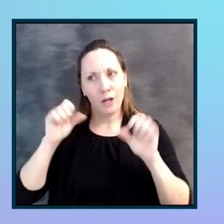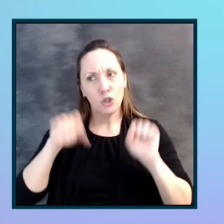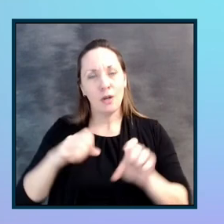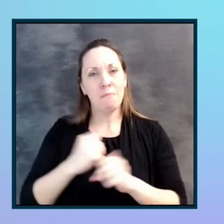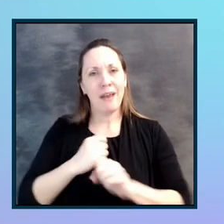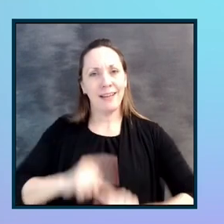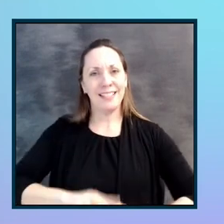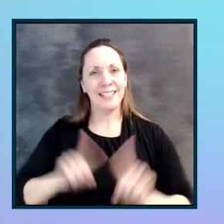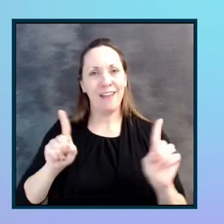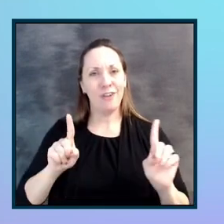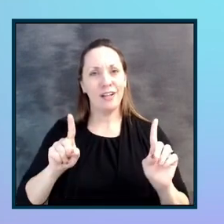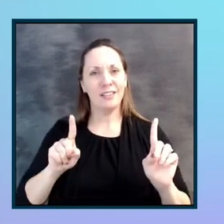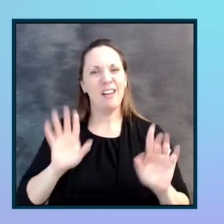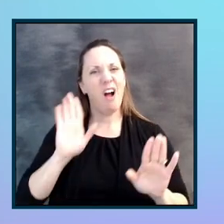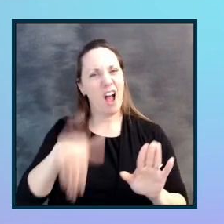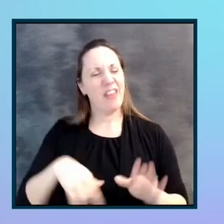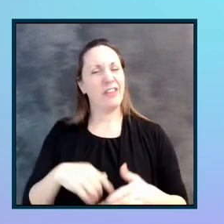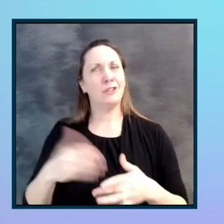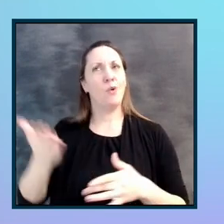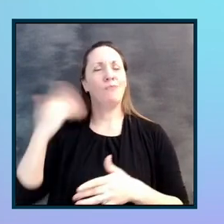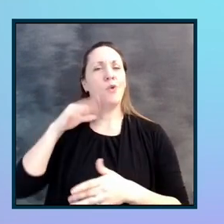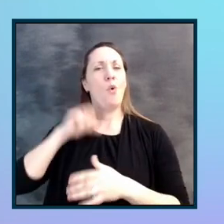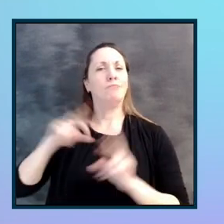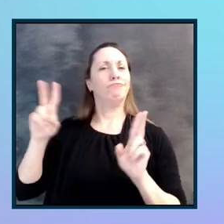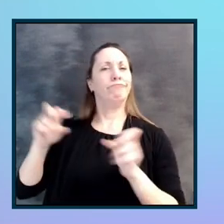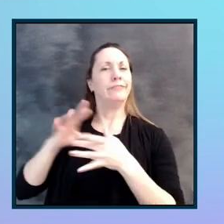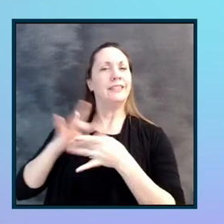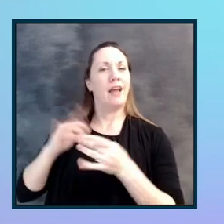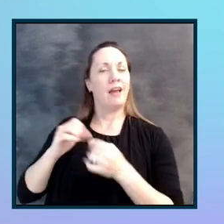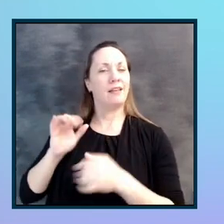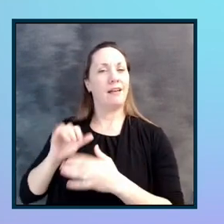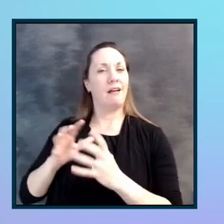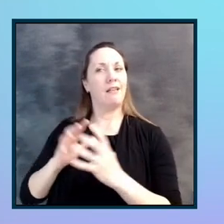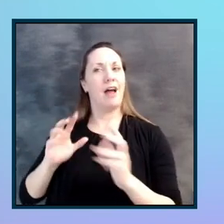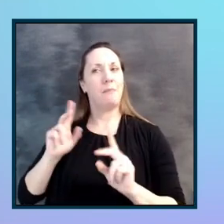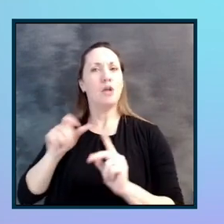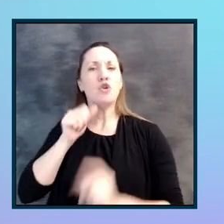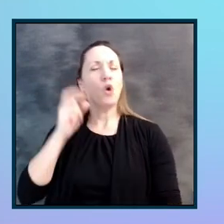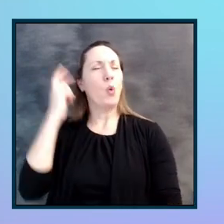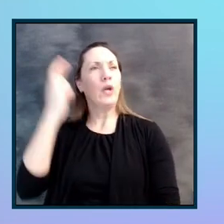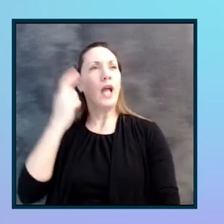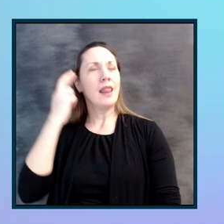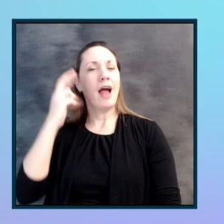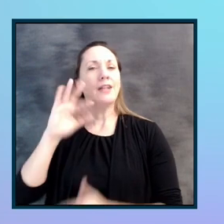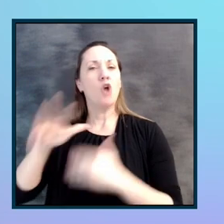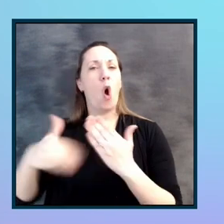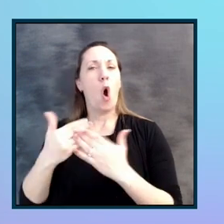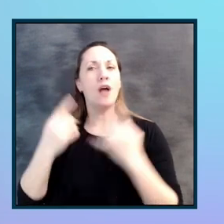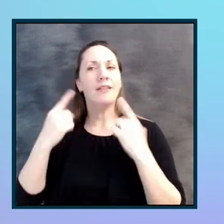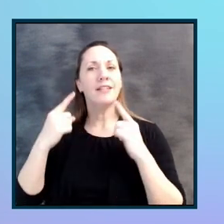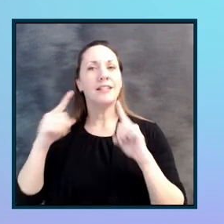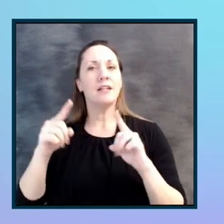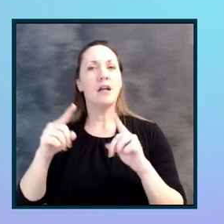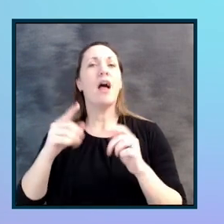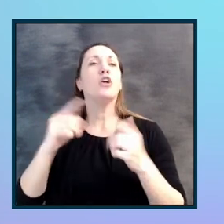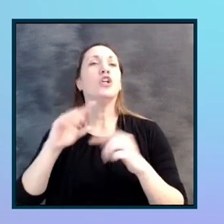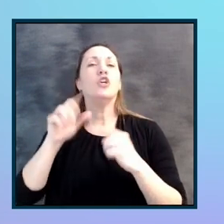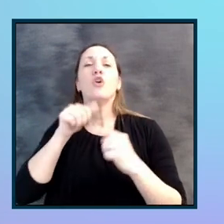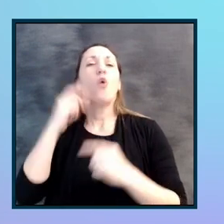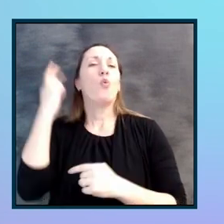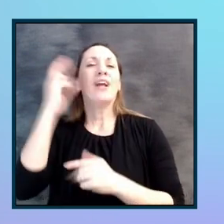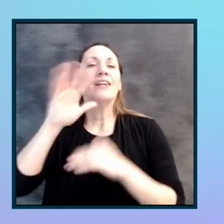And there's an added saying, it's like a lot of the people, you don't realize all this accessibility until you